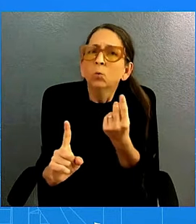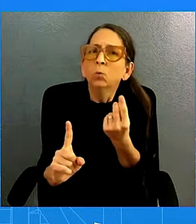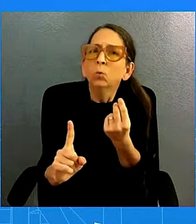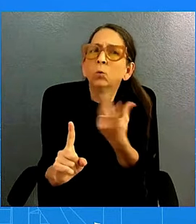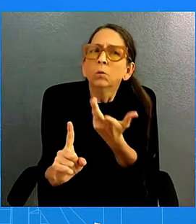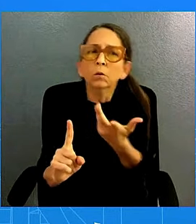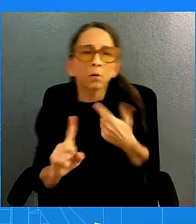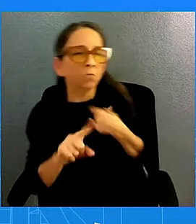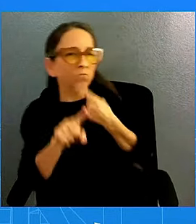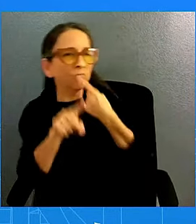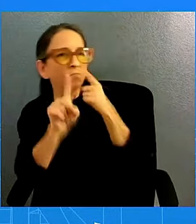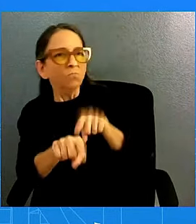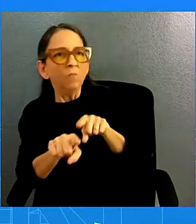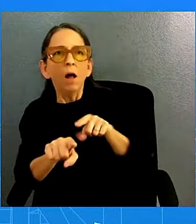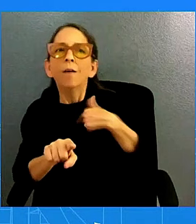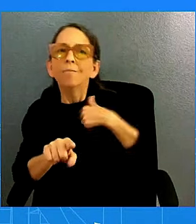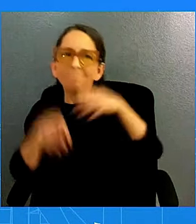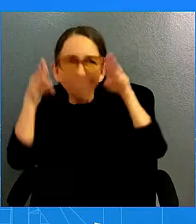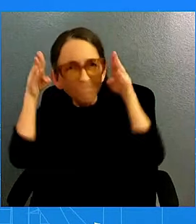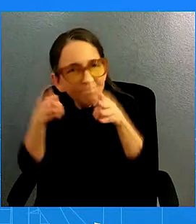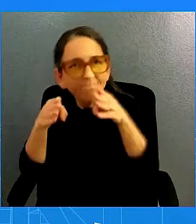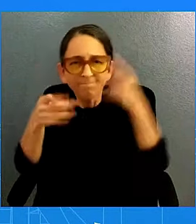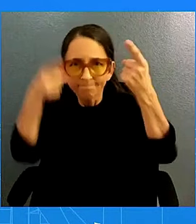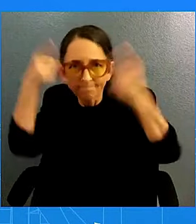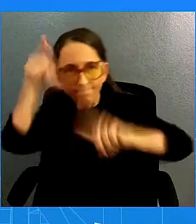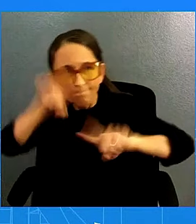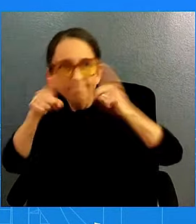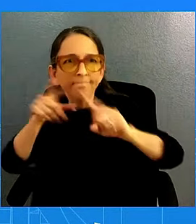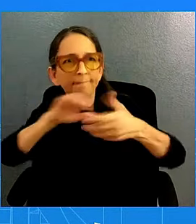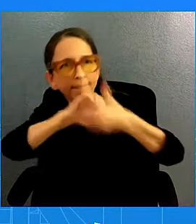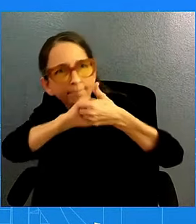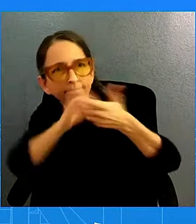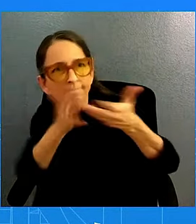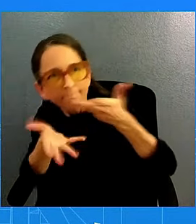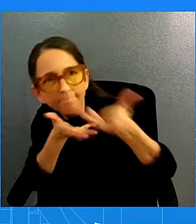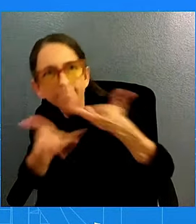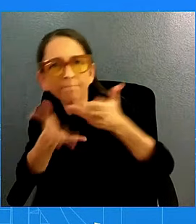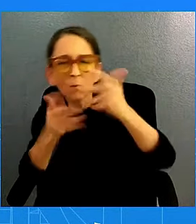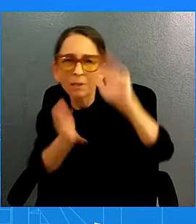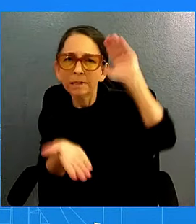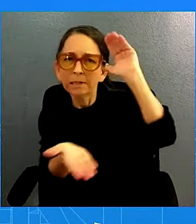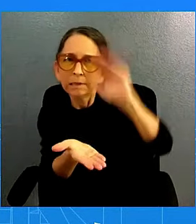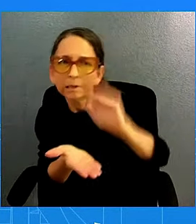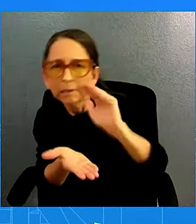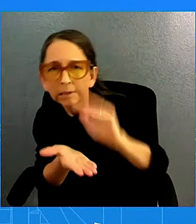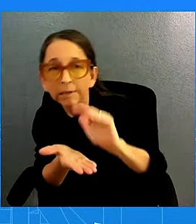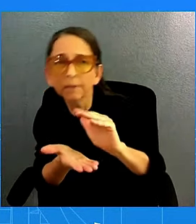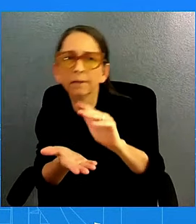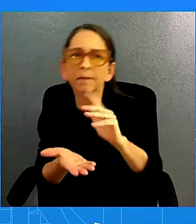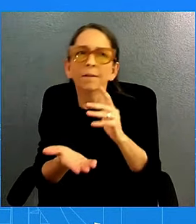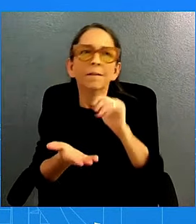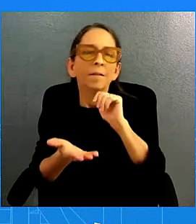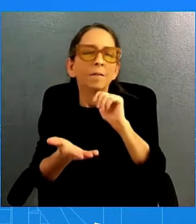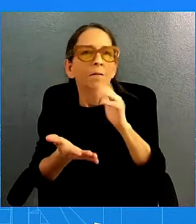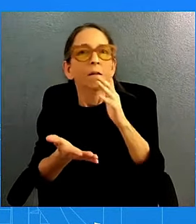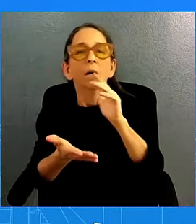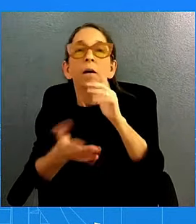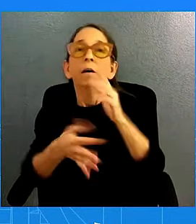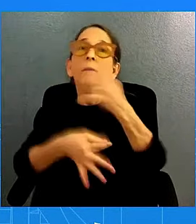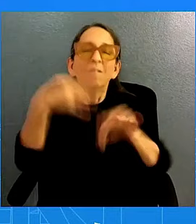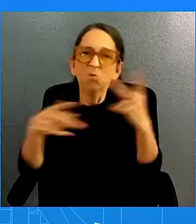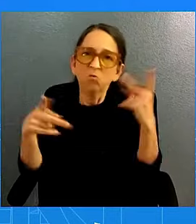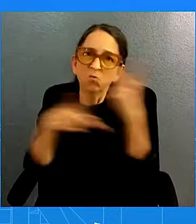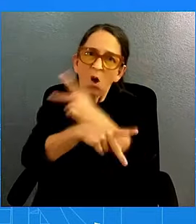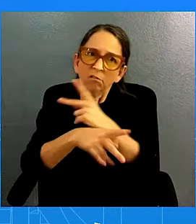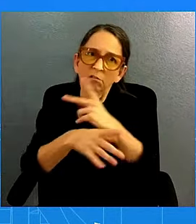can do to de-escalate, to try to prevent this from becoming a bigger conflict than it already has. One more. Over